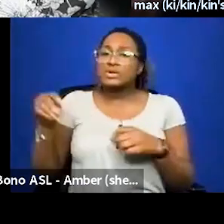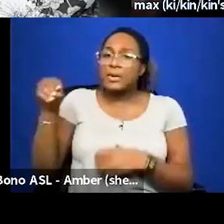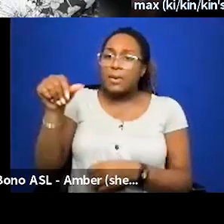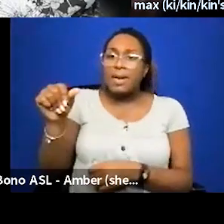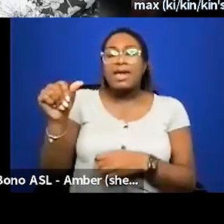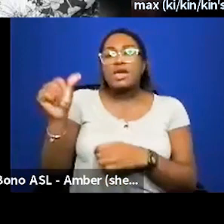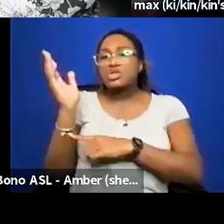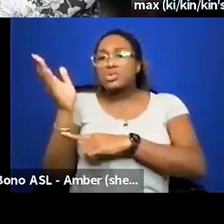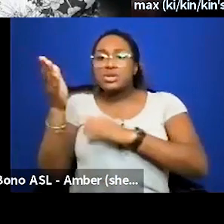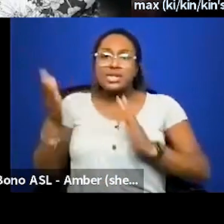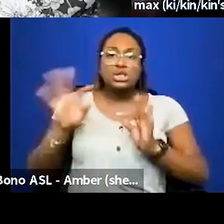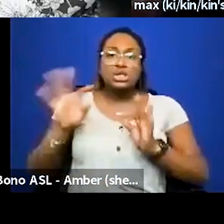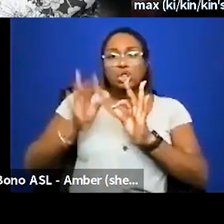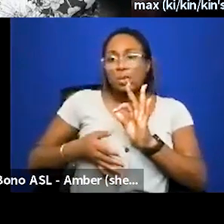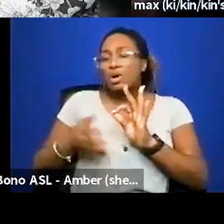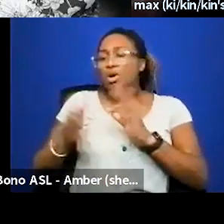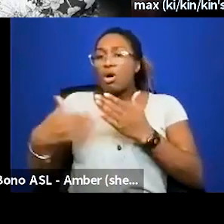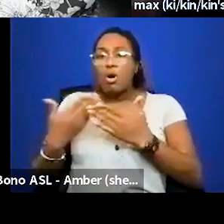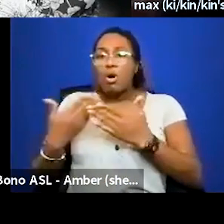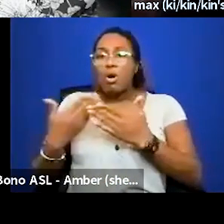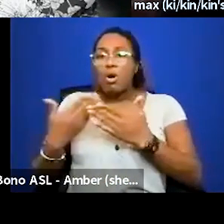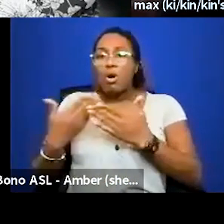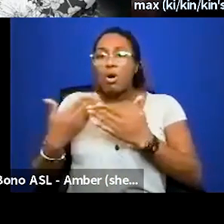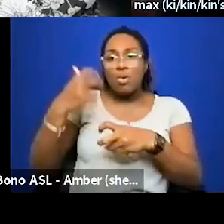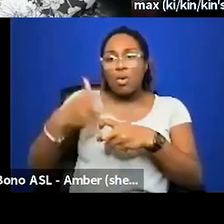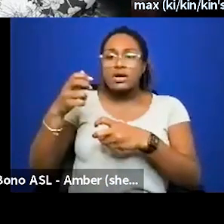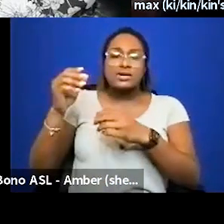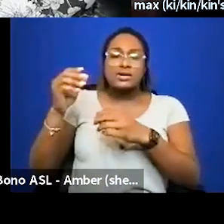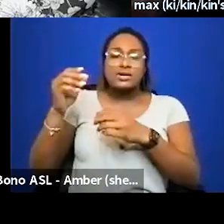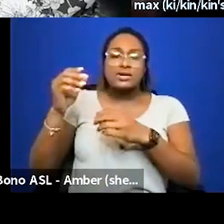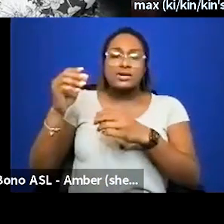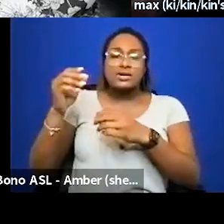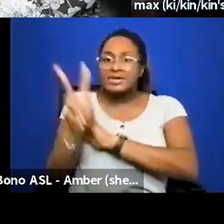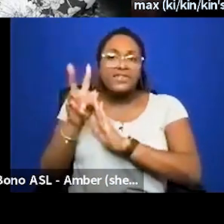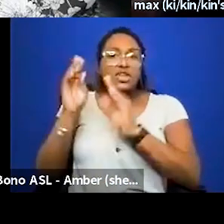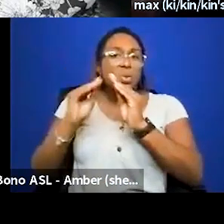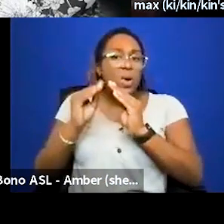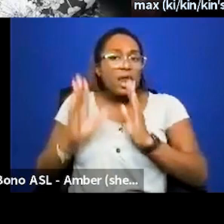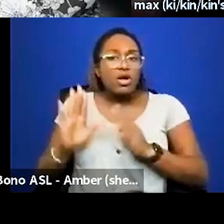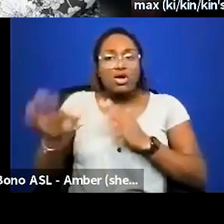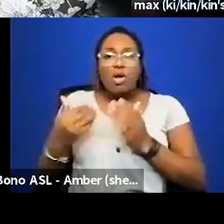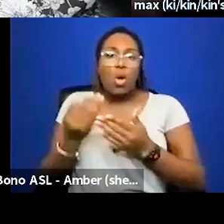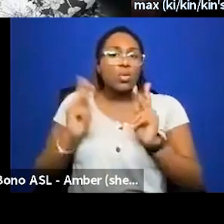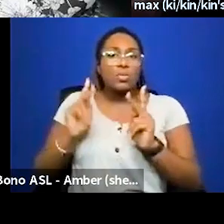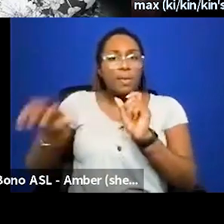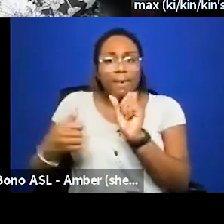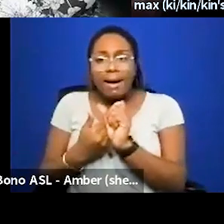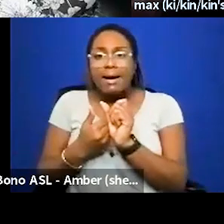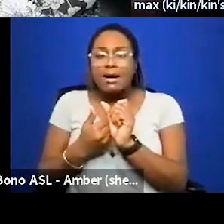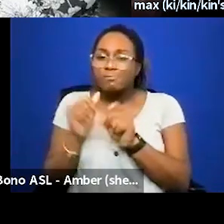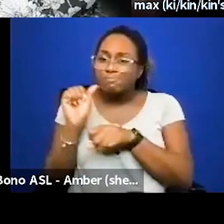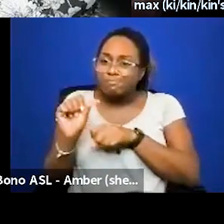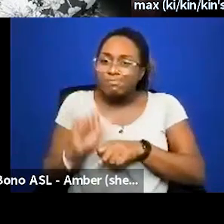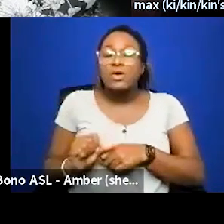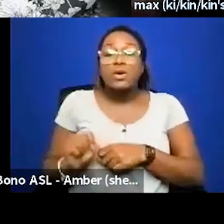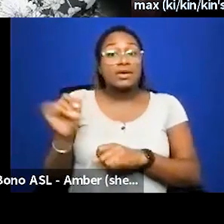our interpreters our hard-working video editor um and our other folks behind the scenes because like all of our